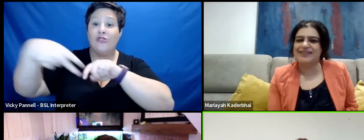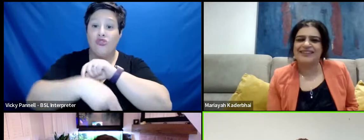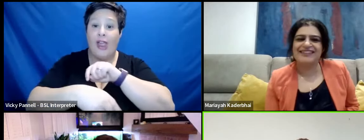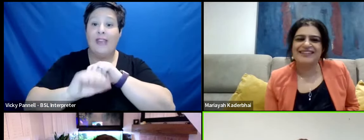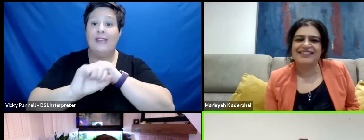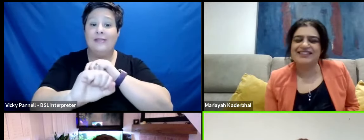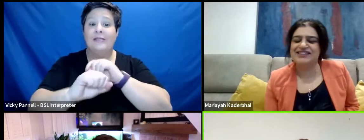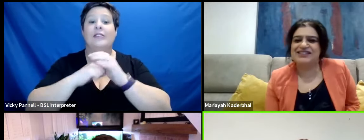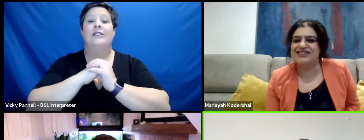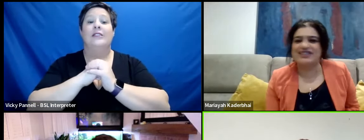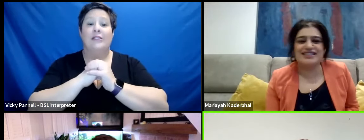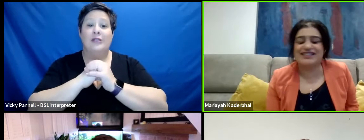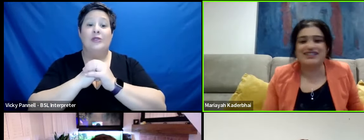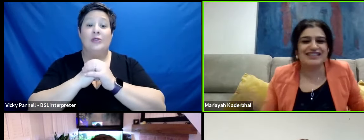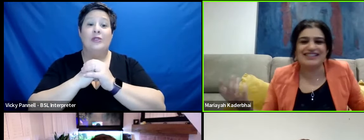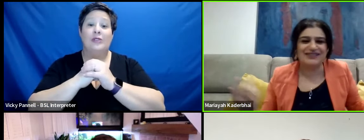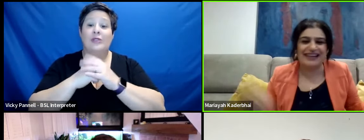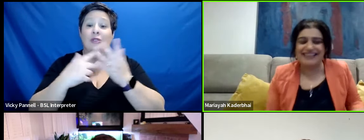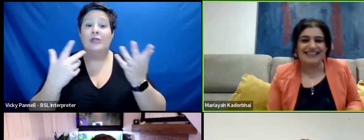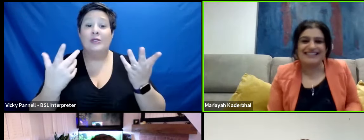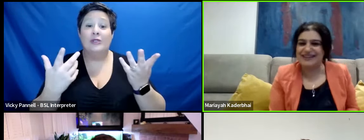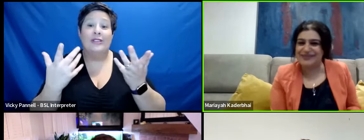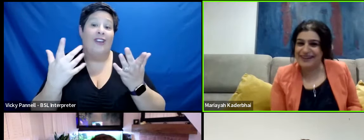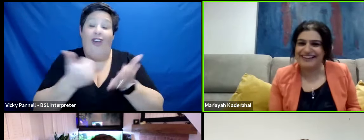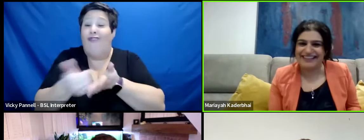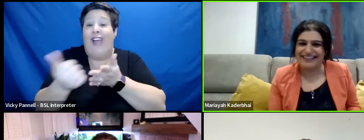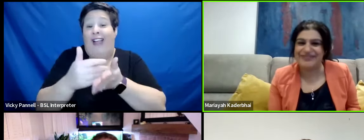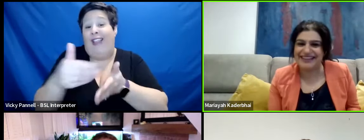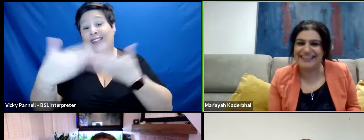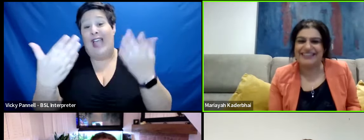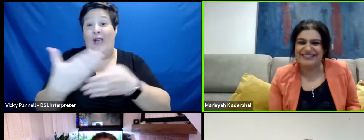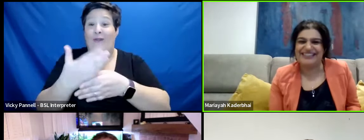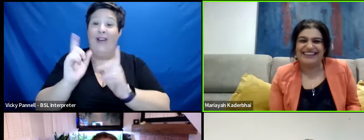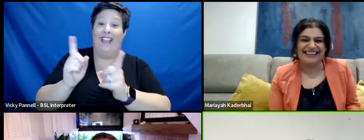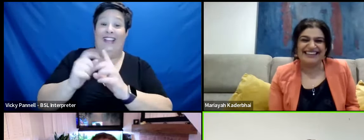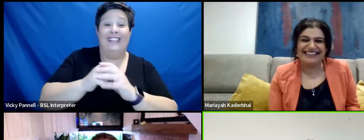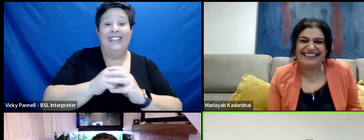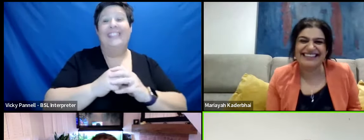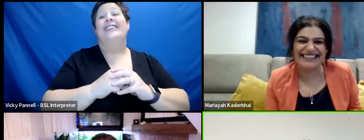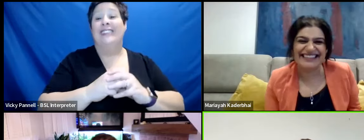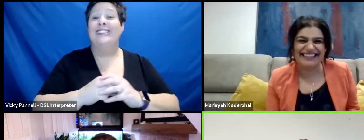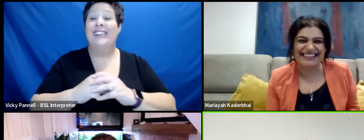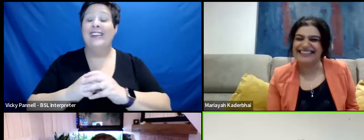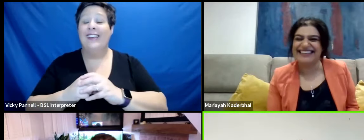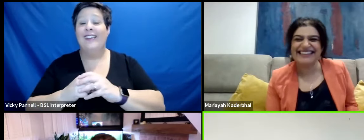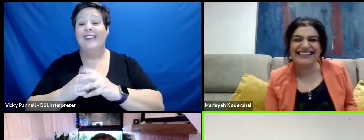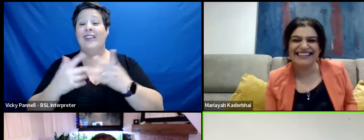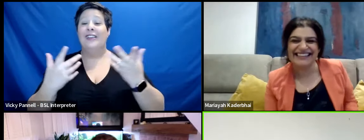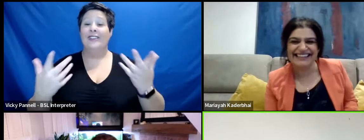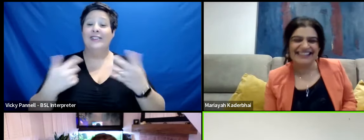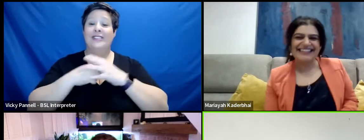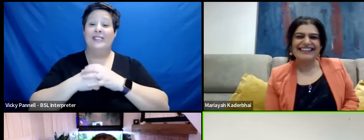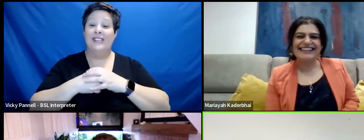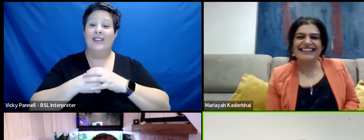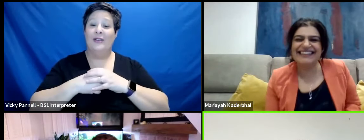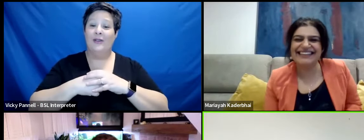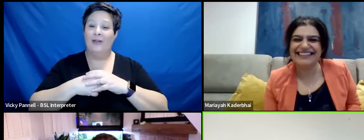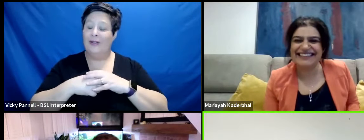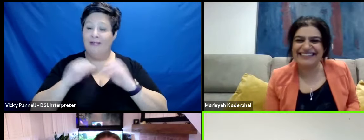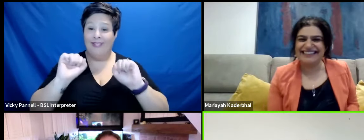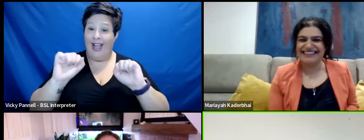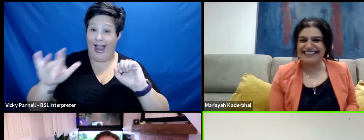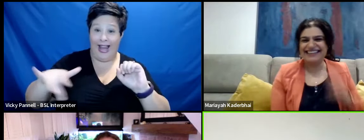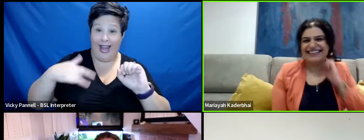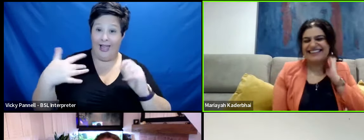And, you know, I had to... Just a regular day at work. Yeah. I mean, I mean, God, what a life.